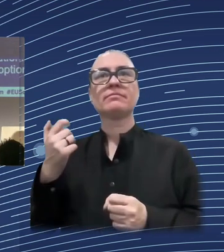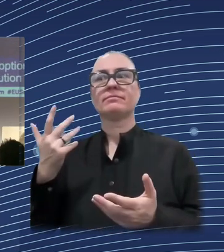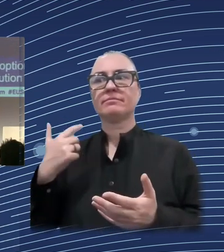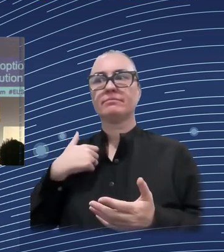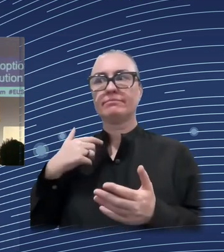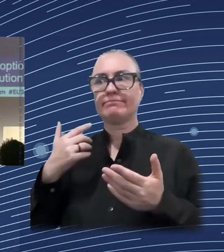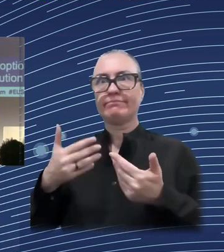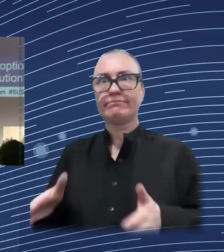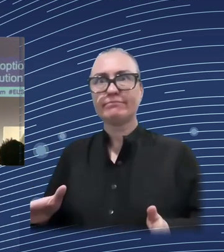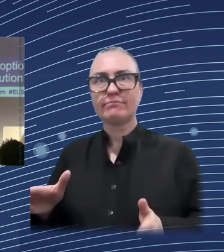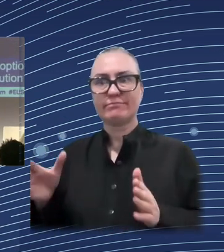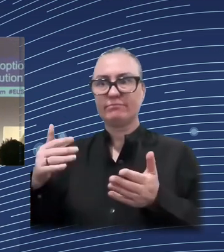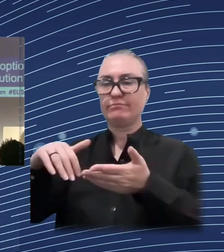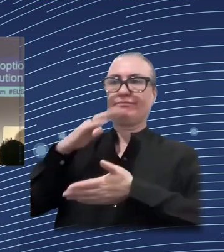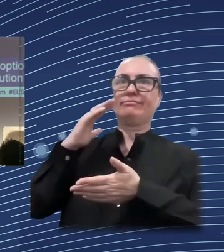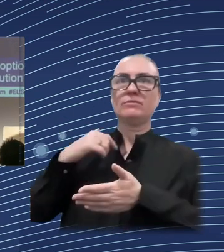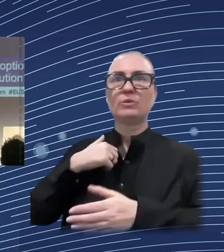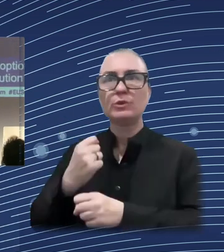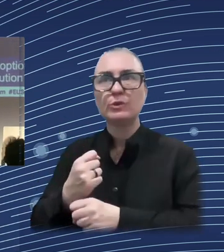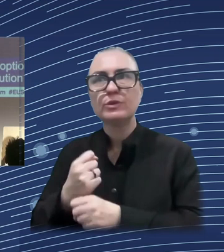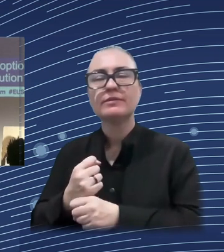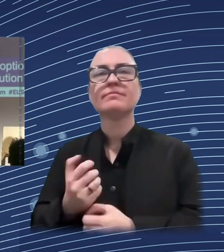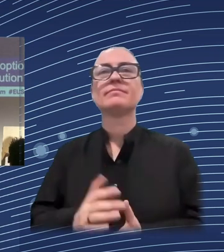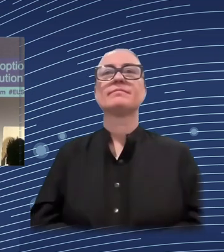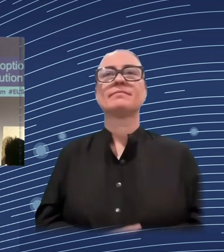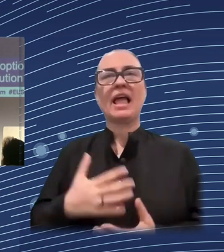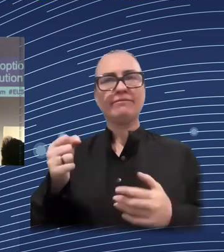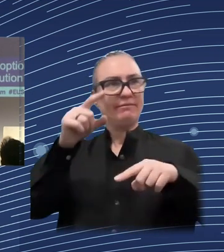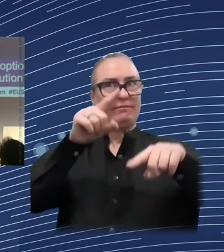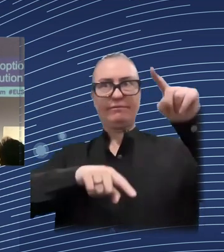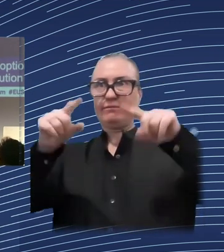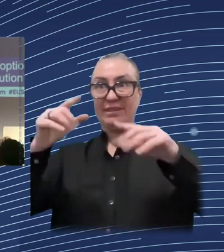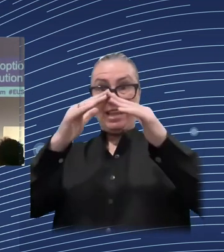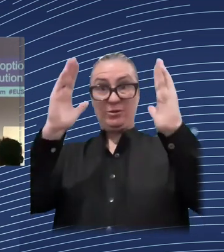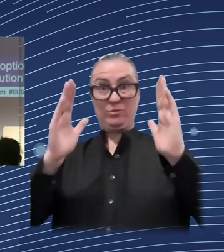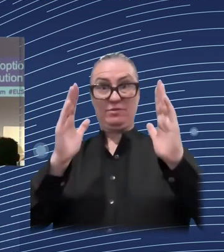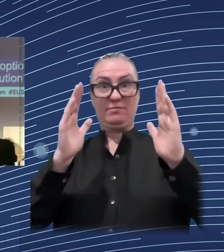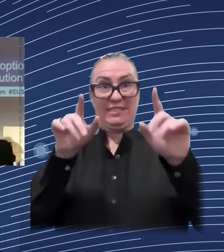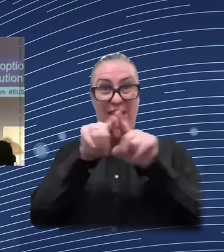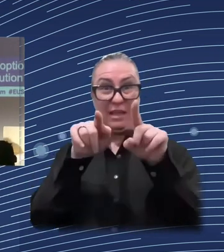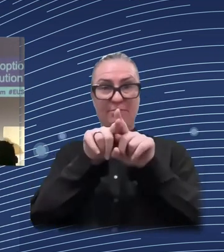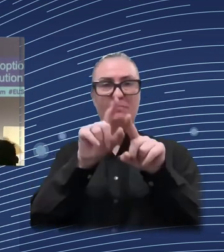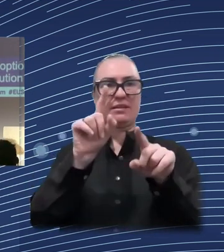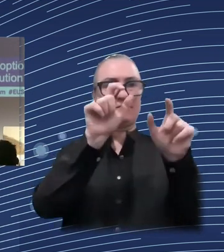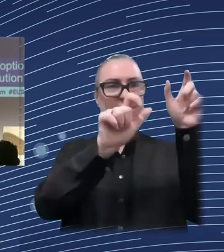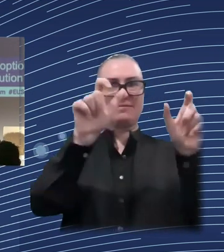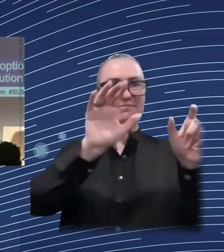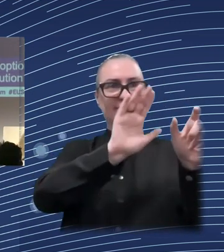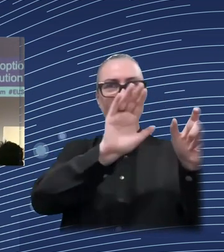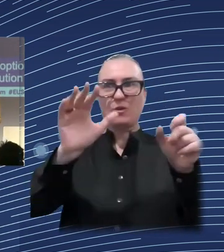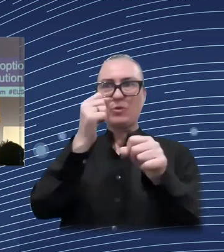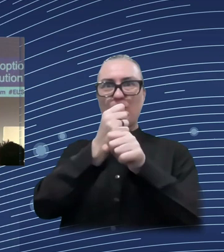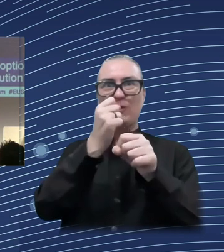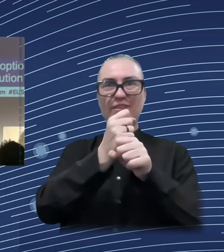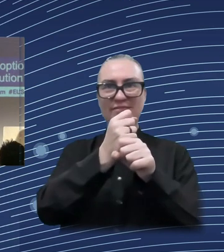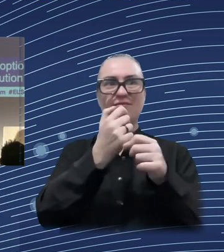index. So an increase means an increase in income inequality. And you have the various countries in our sample across here. You have a look at